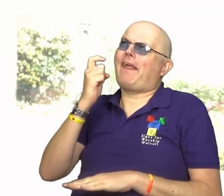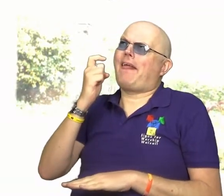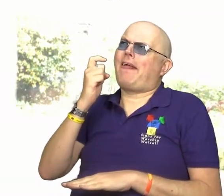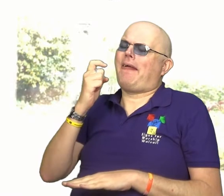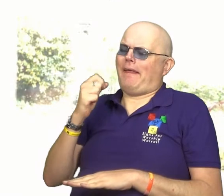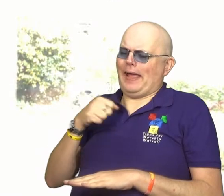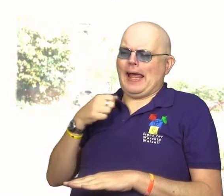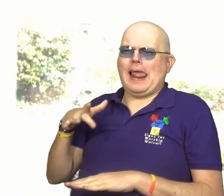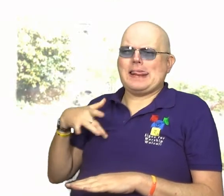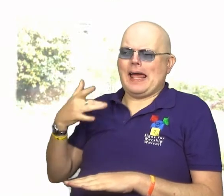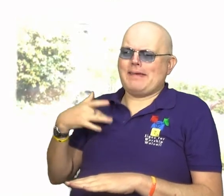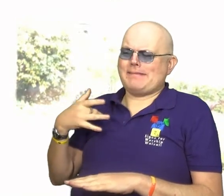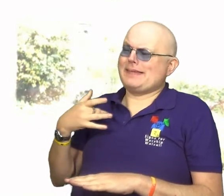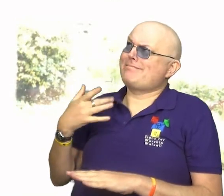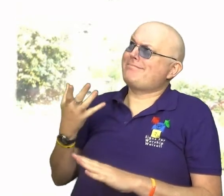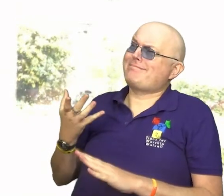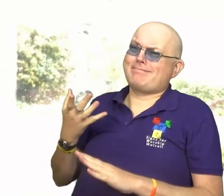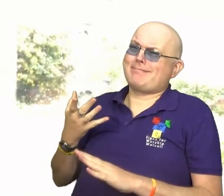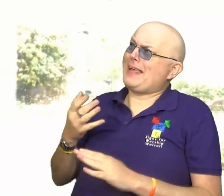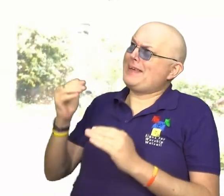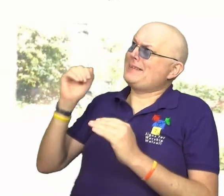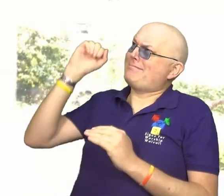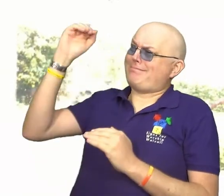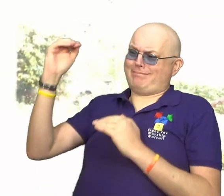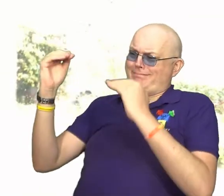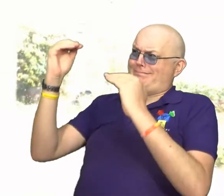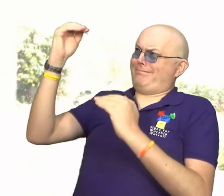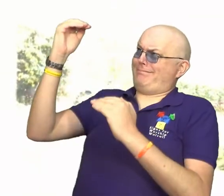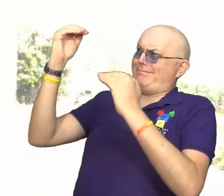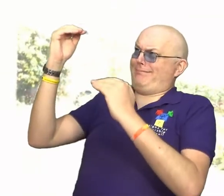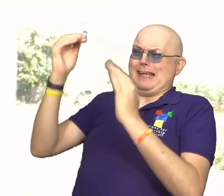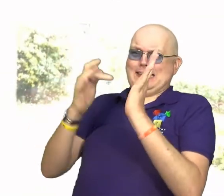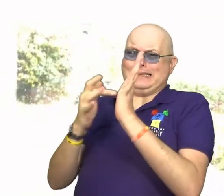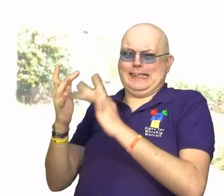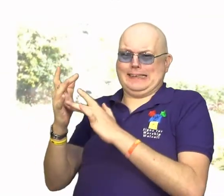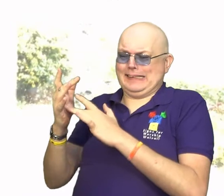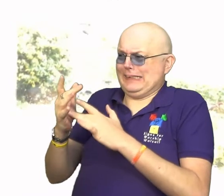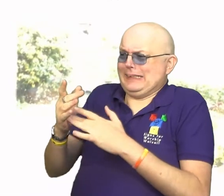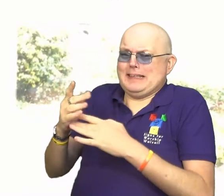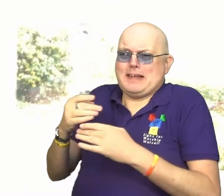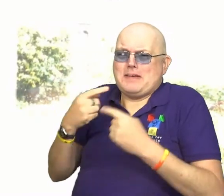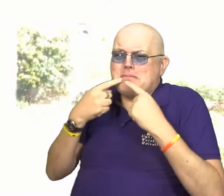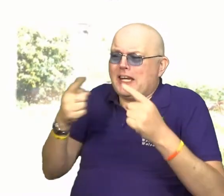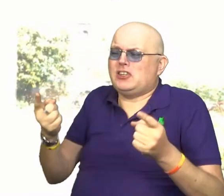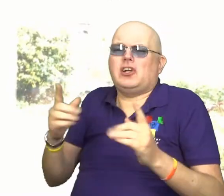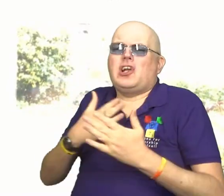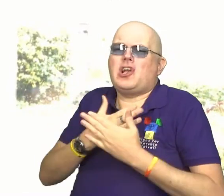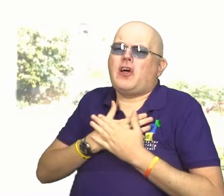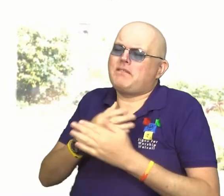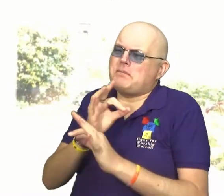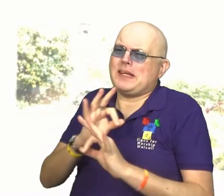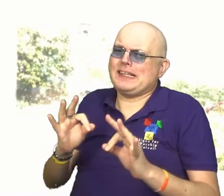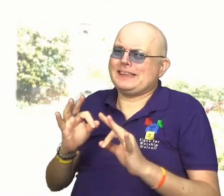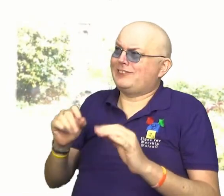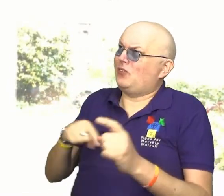the ways that perhaps our lives don't match up with that message of Jesus, that message of love